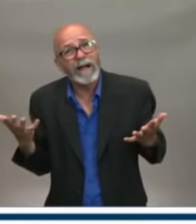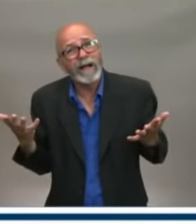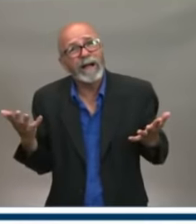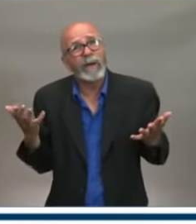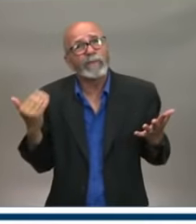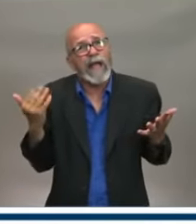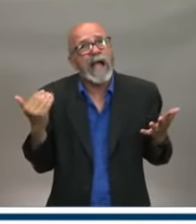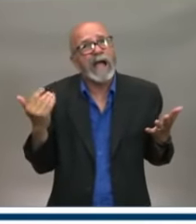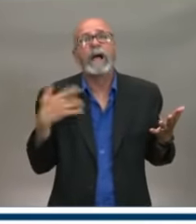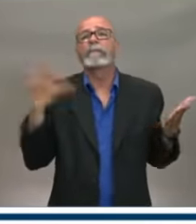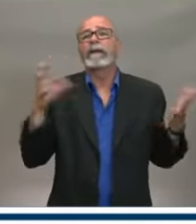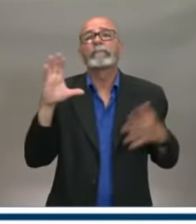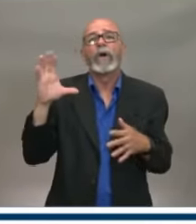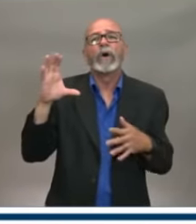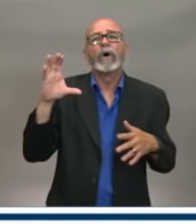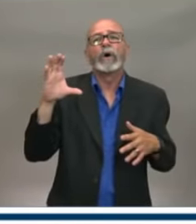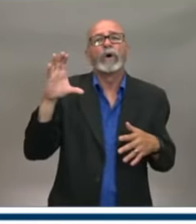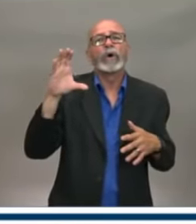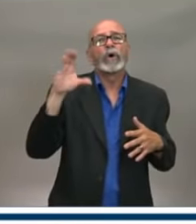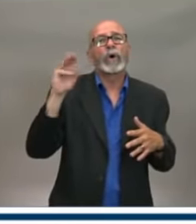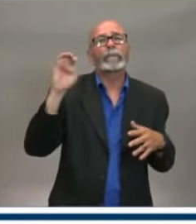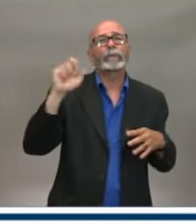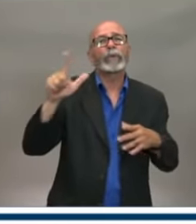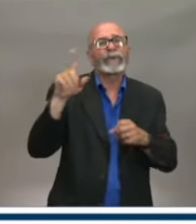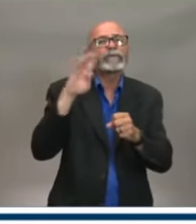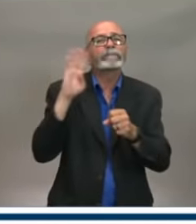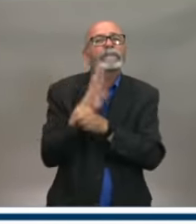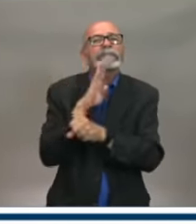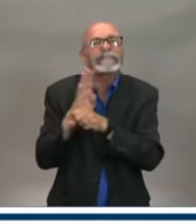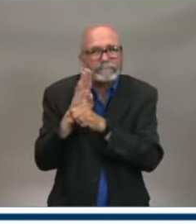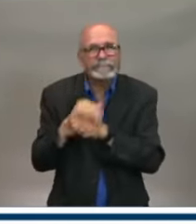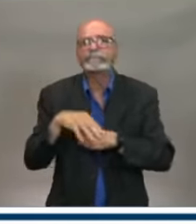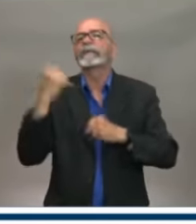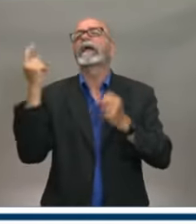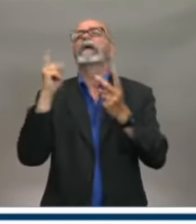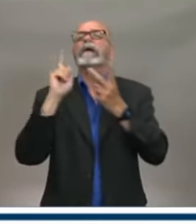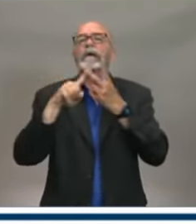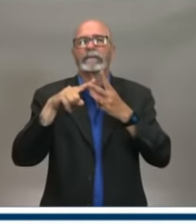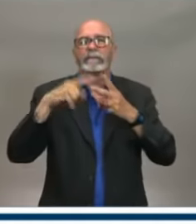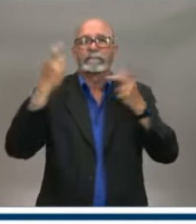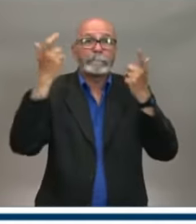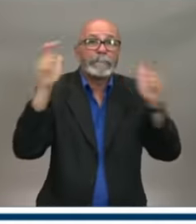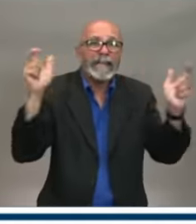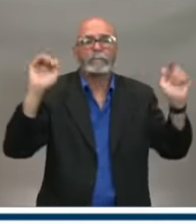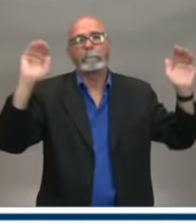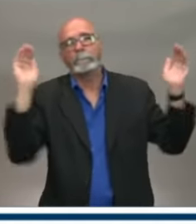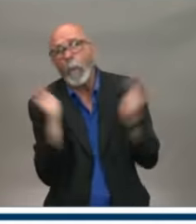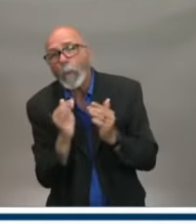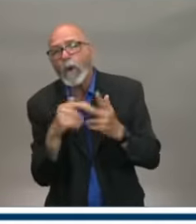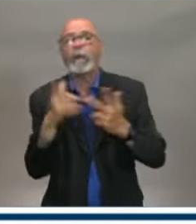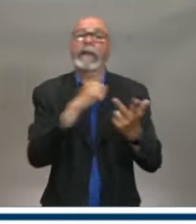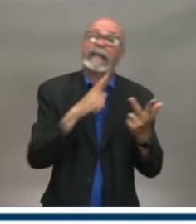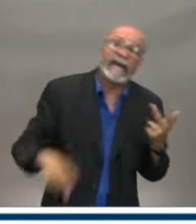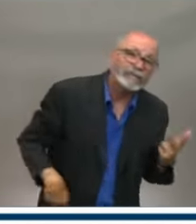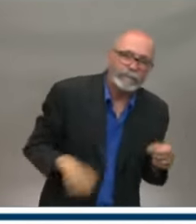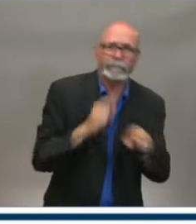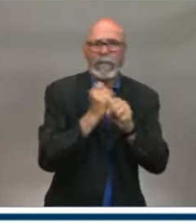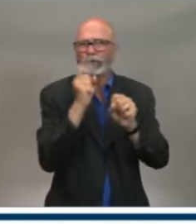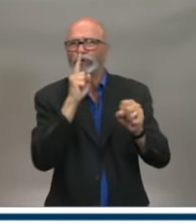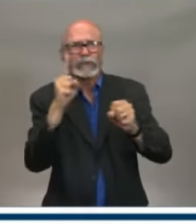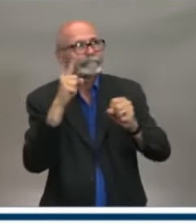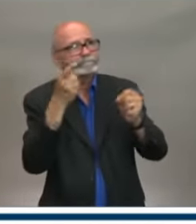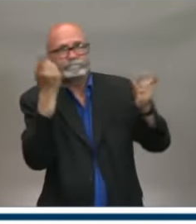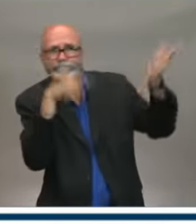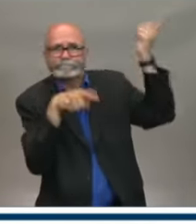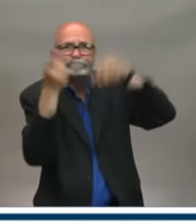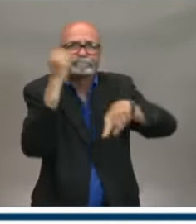landlord needs to take a role in ensuring that our businesses stay afloat. The individual